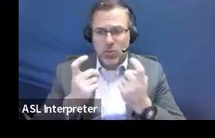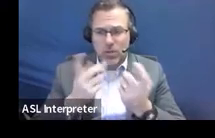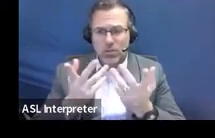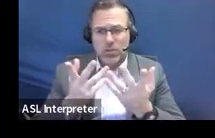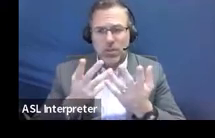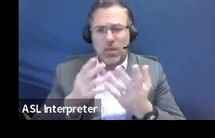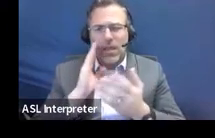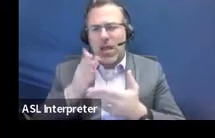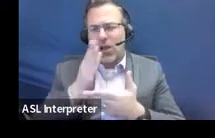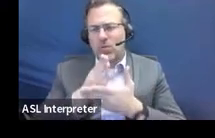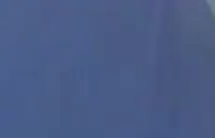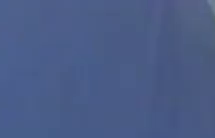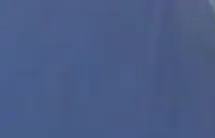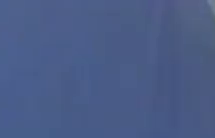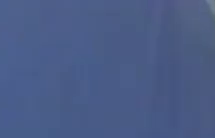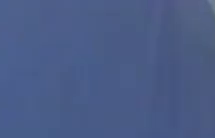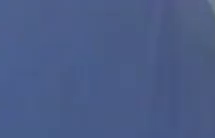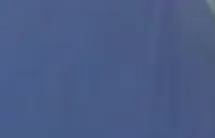I'm going to stop sharing, I think.